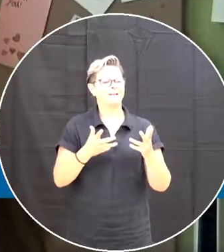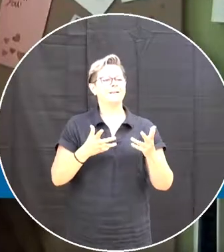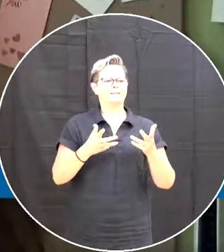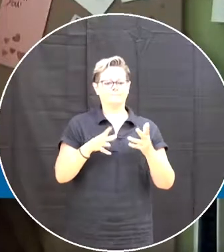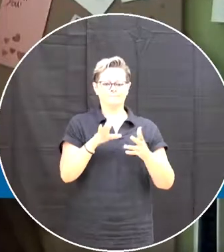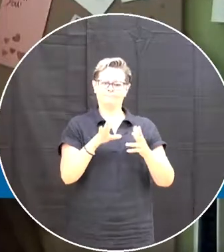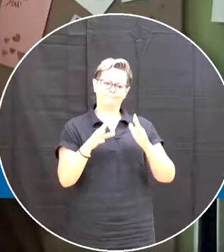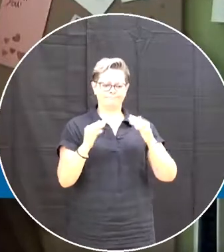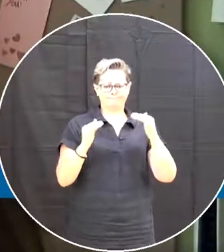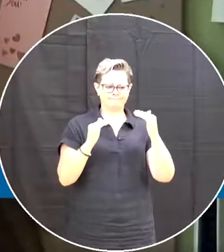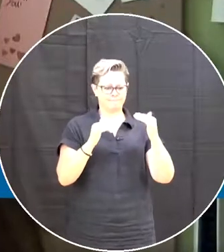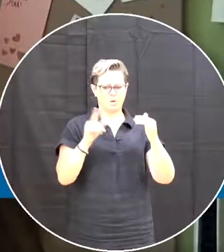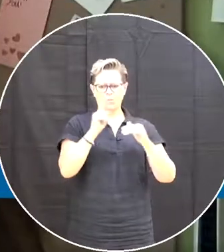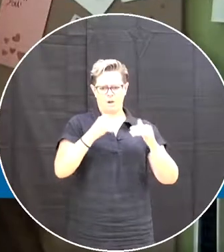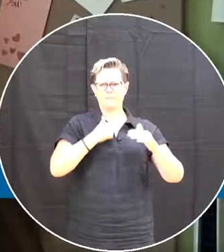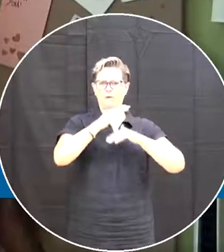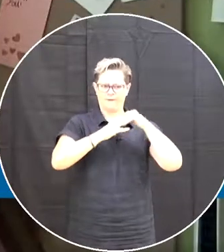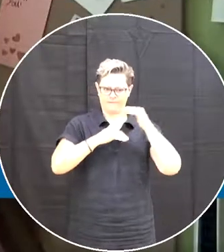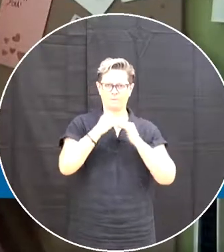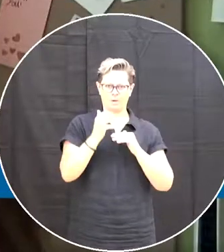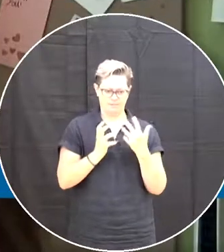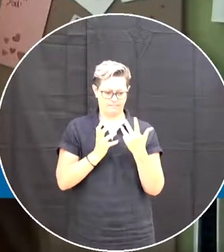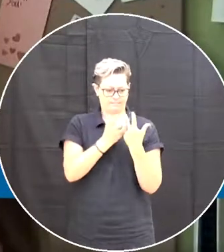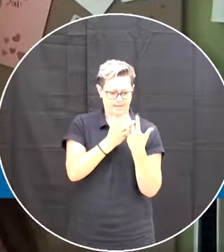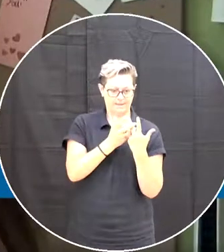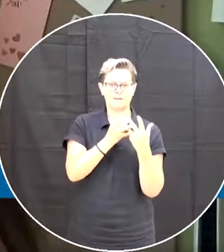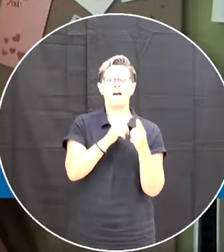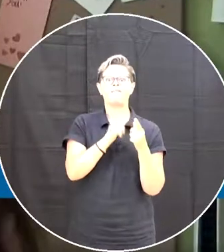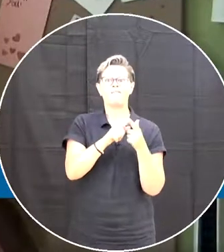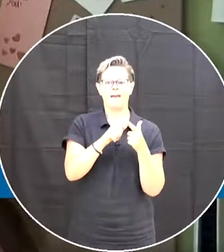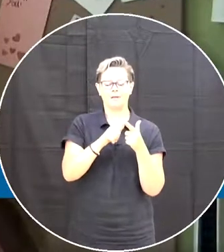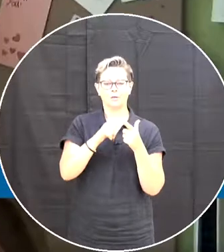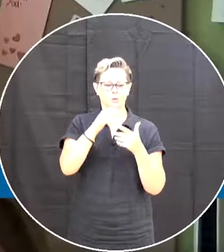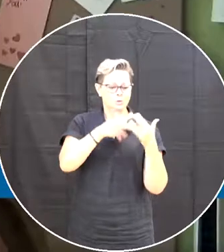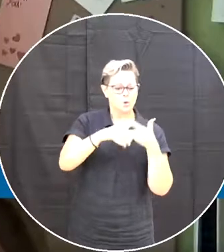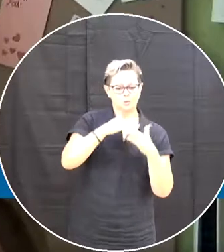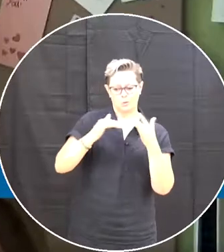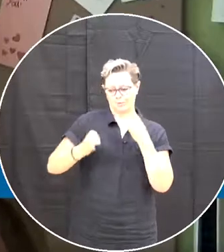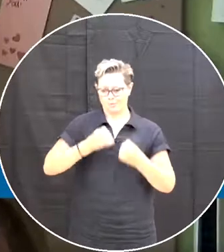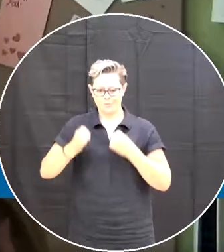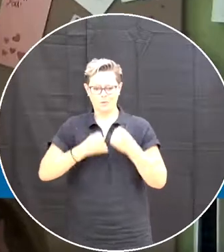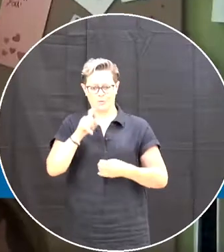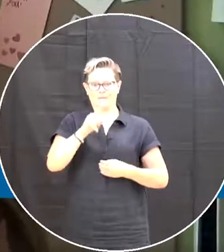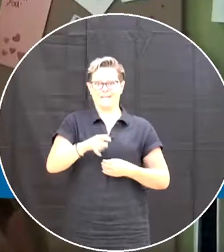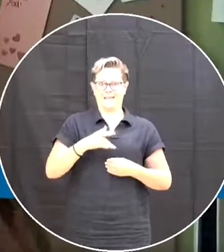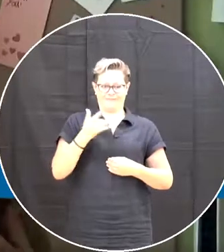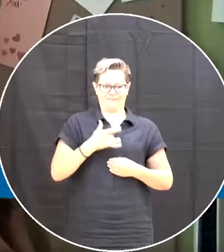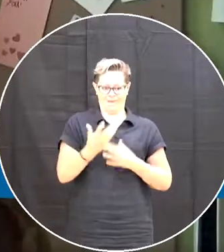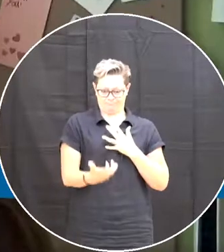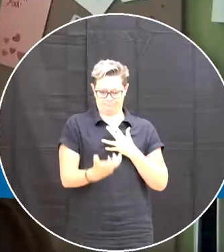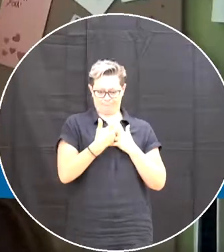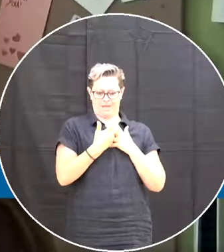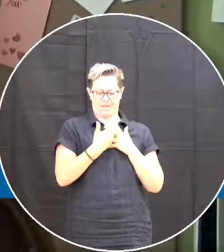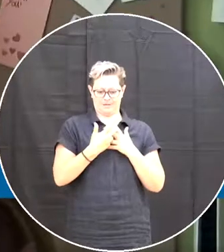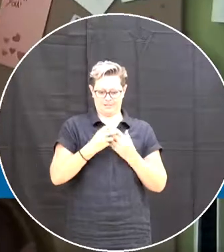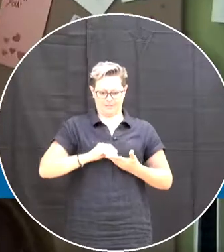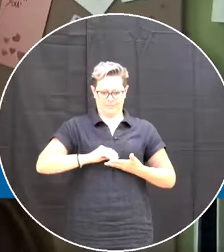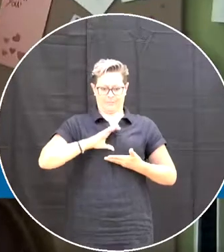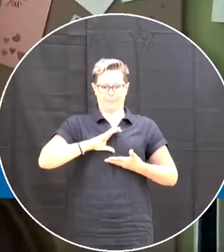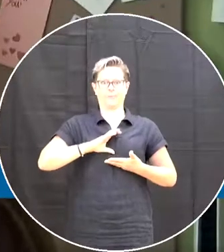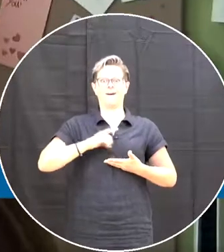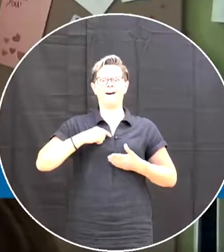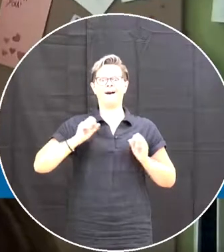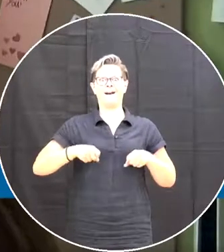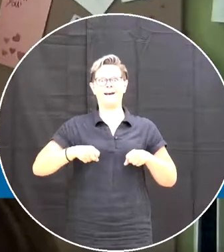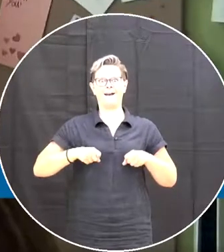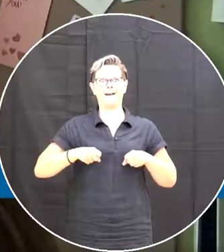But slowly, once their social and emotional needs are met And they feel, I can do this They